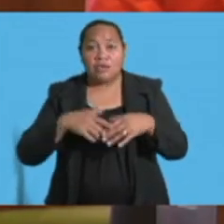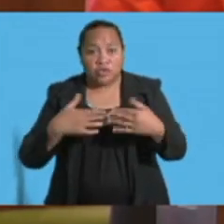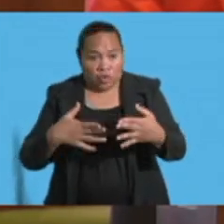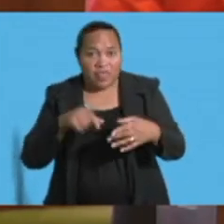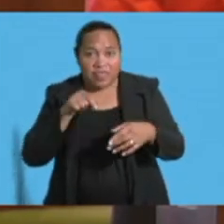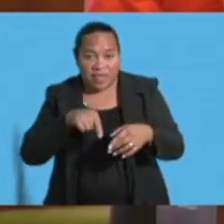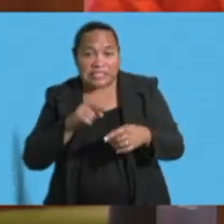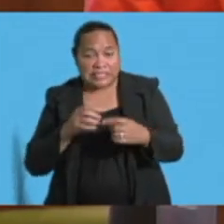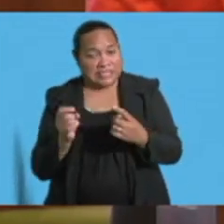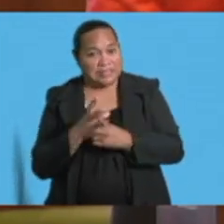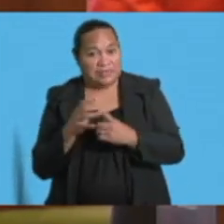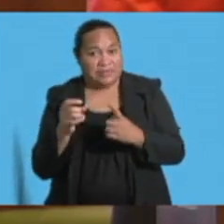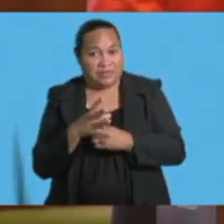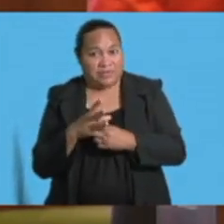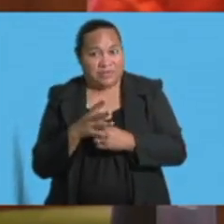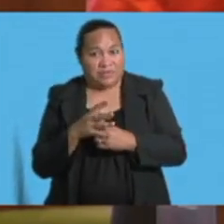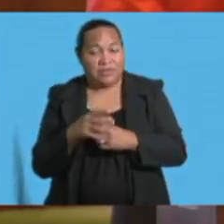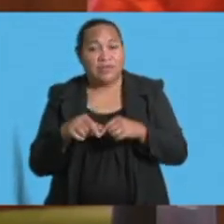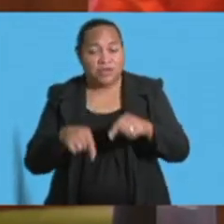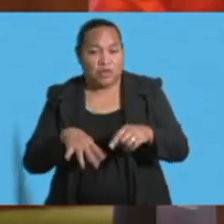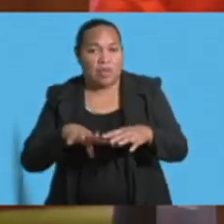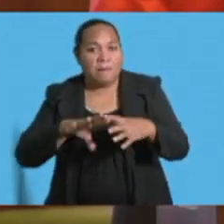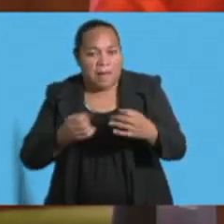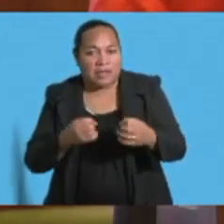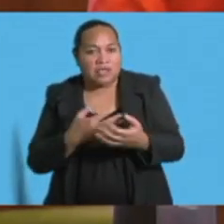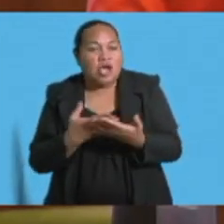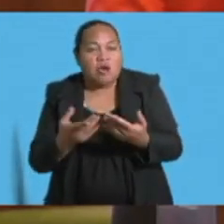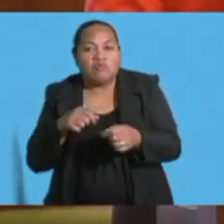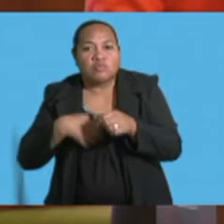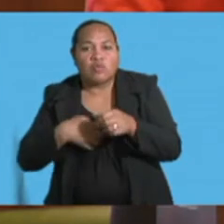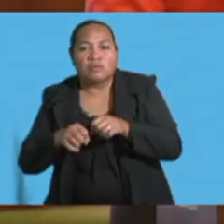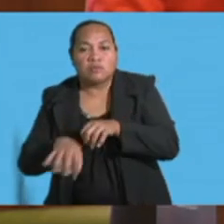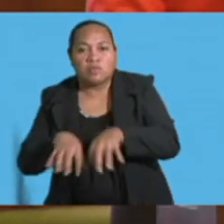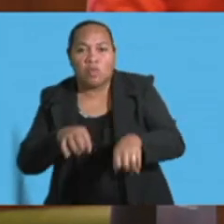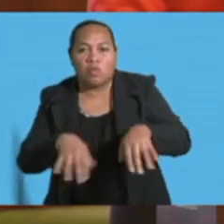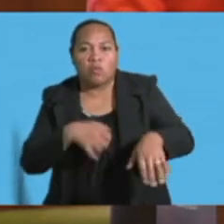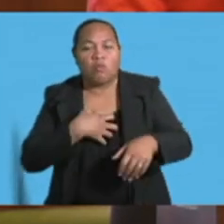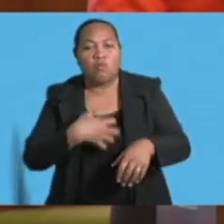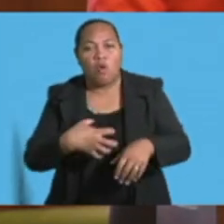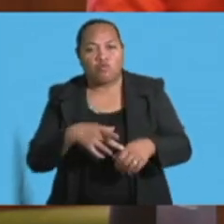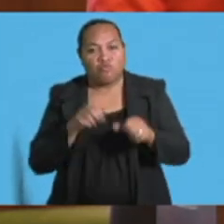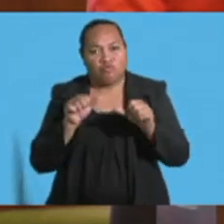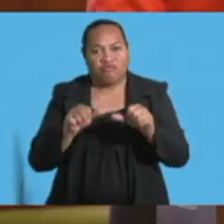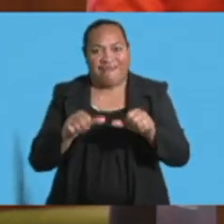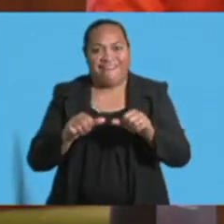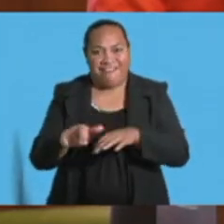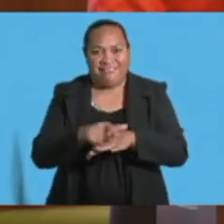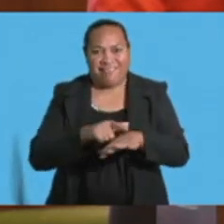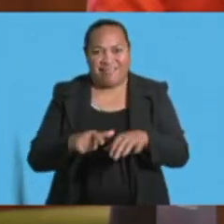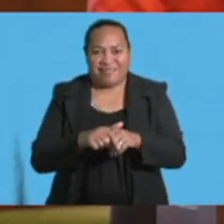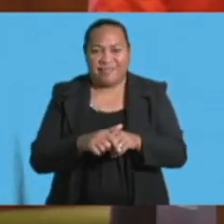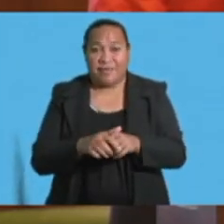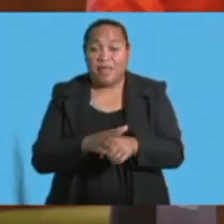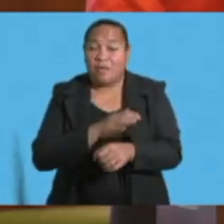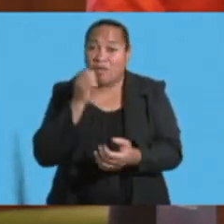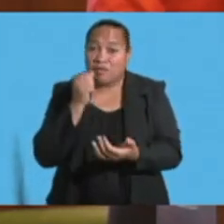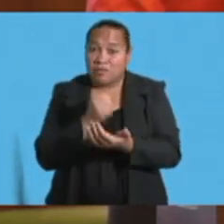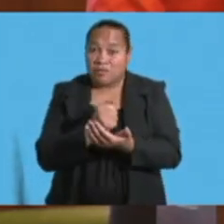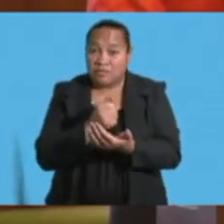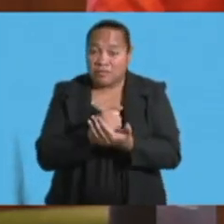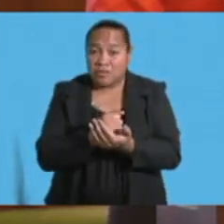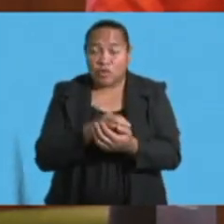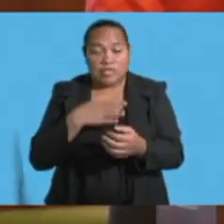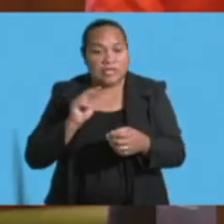service assets can be factored in as well. Madam Speaker, to ensure all of this, including the provision of fast,